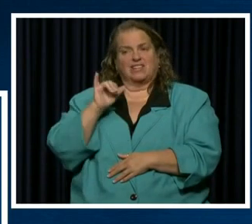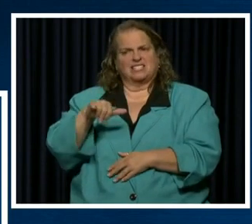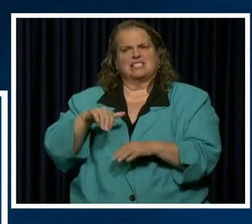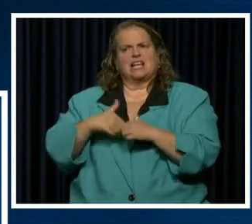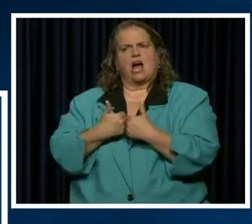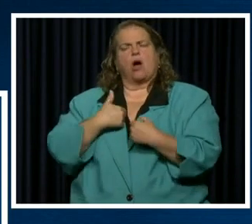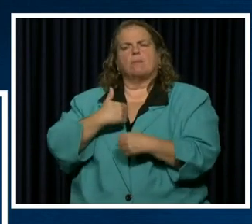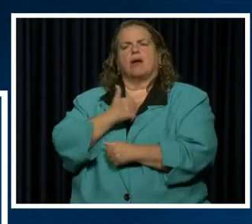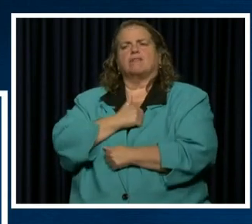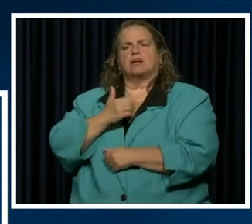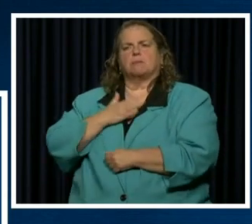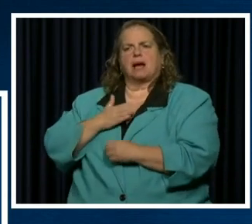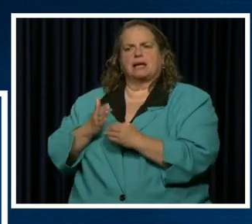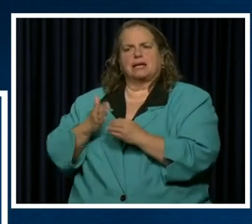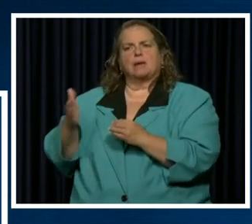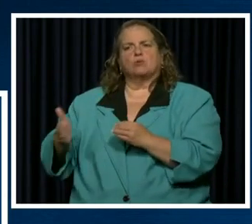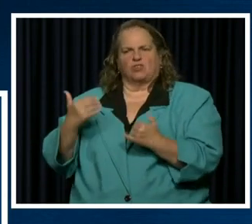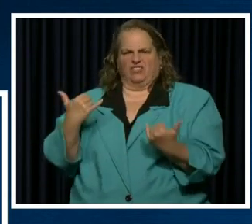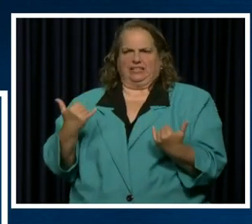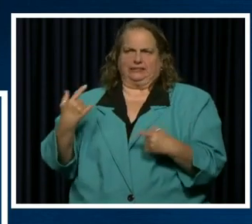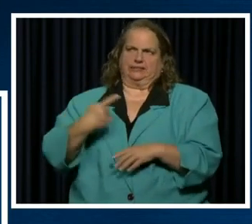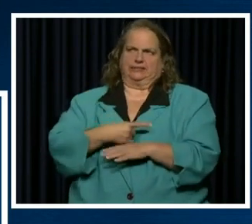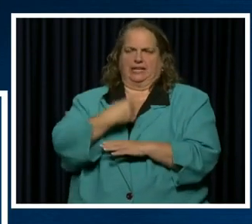I'm loving my neighbor these days.